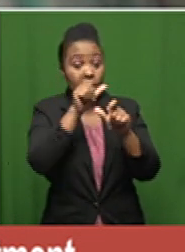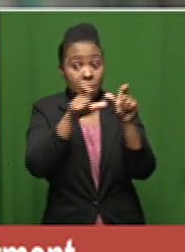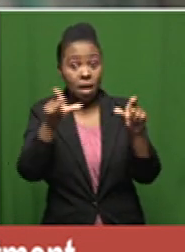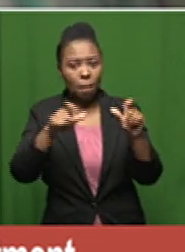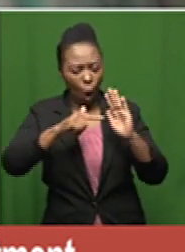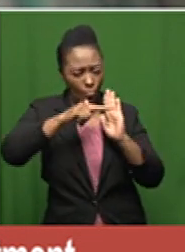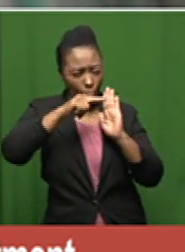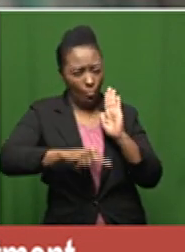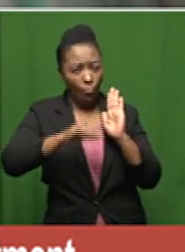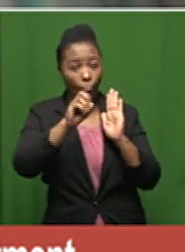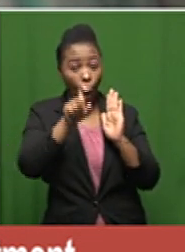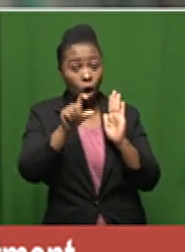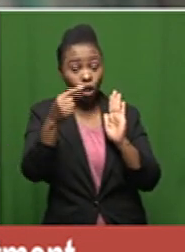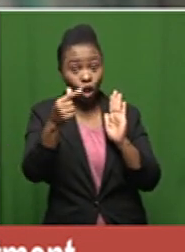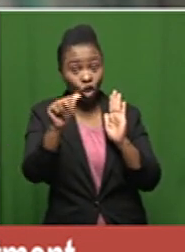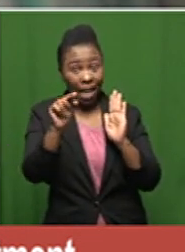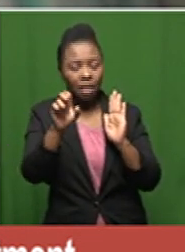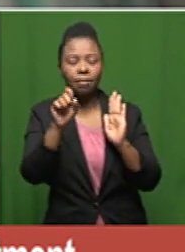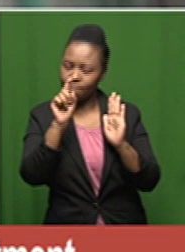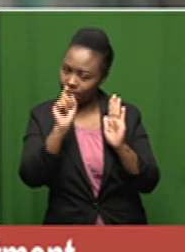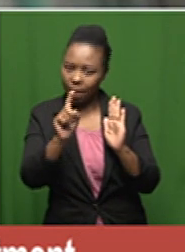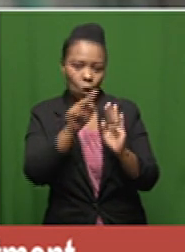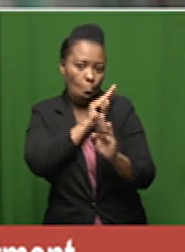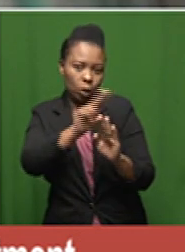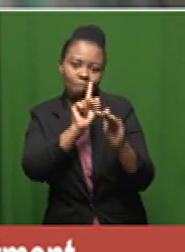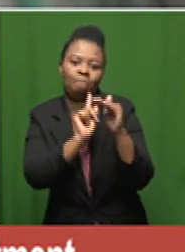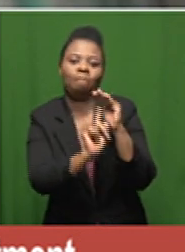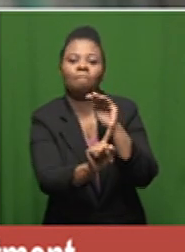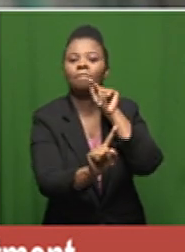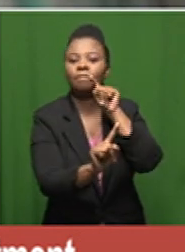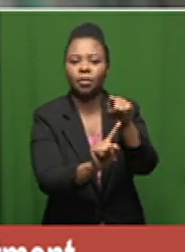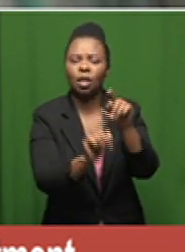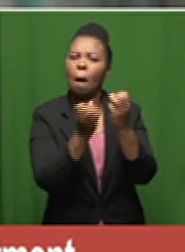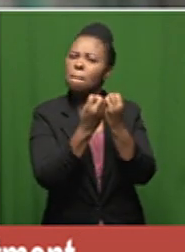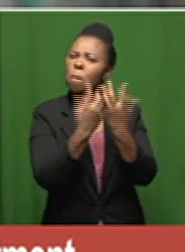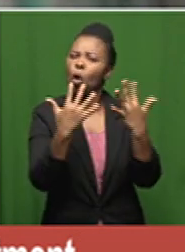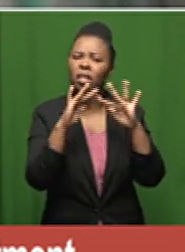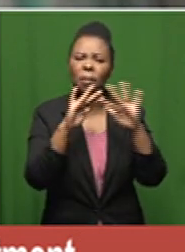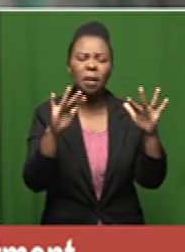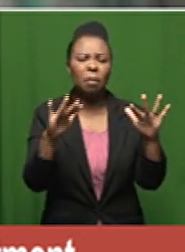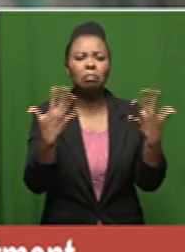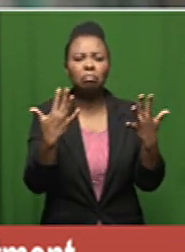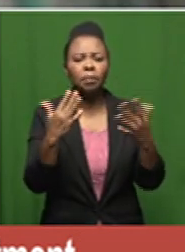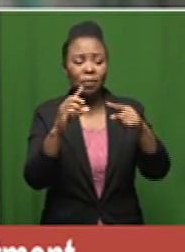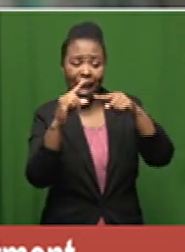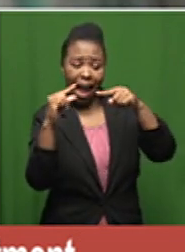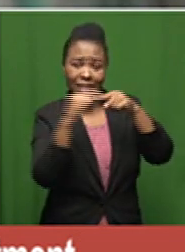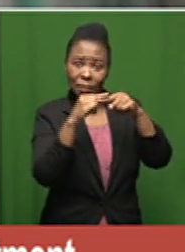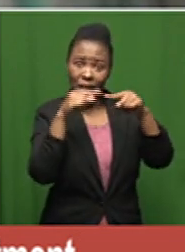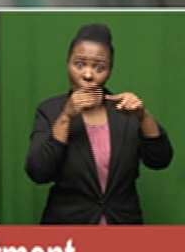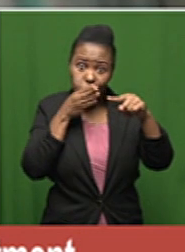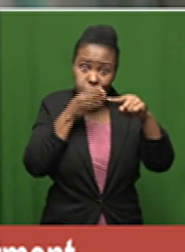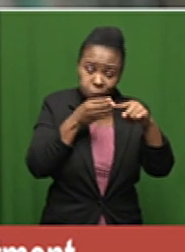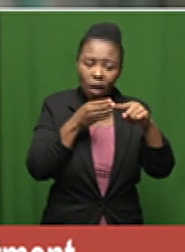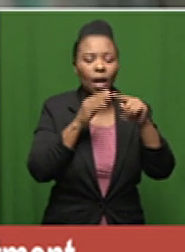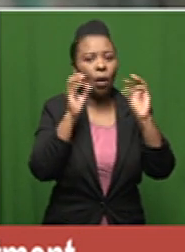levels may well require to go to hospital first and most people do not have access to the oximeter so again if they are